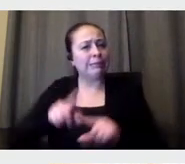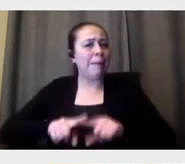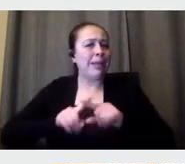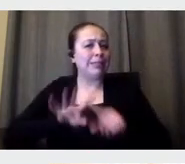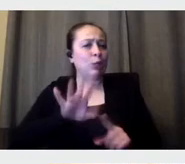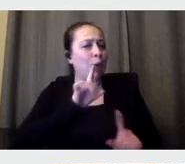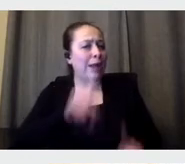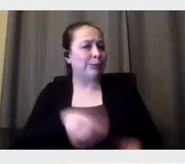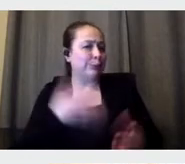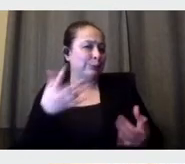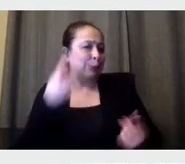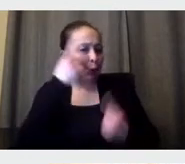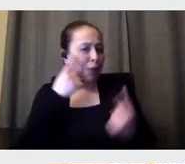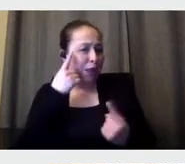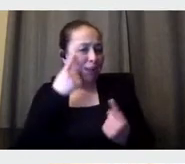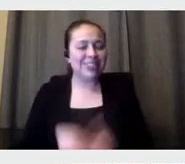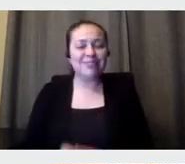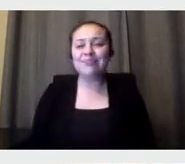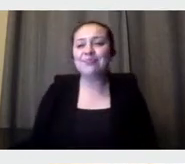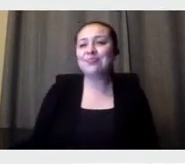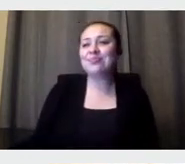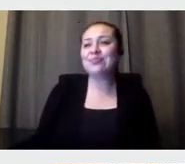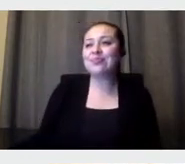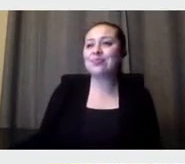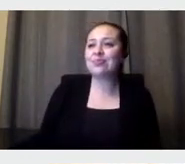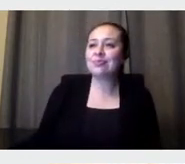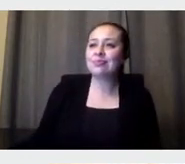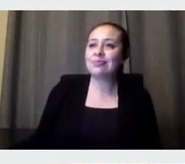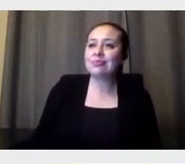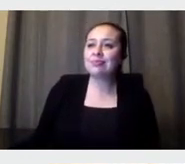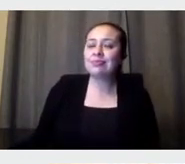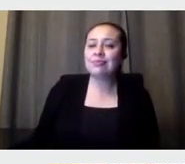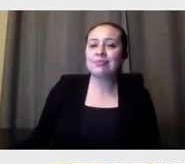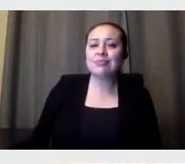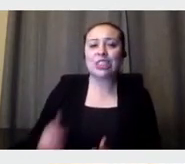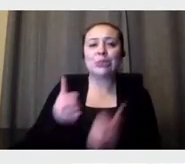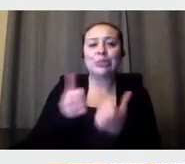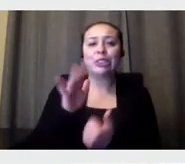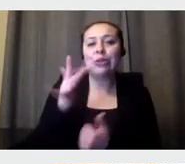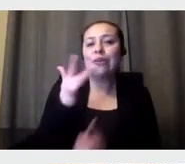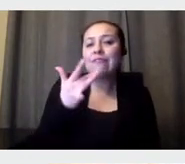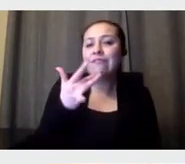Uh, the question is, what is your favorite Vignelli design?